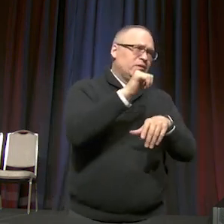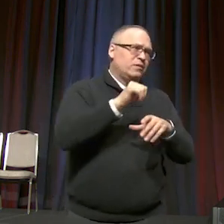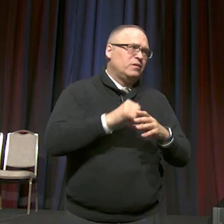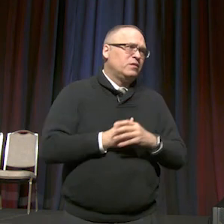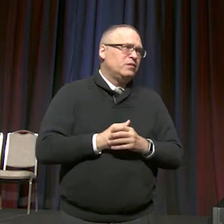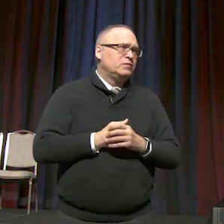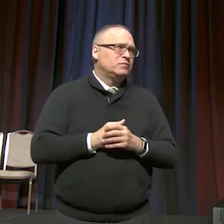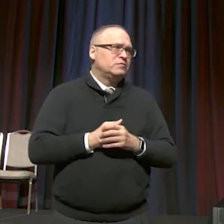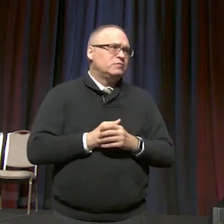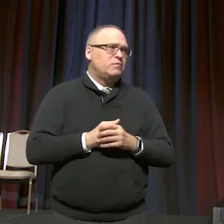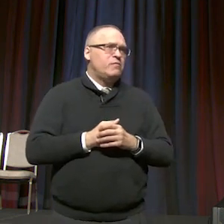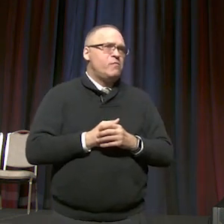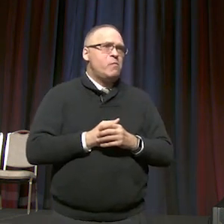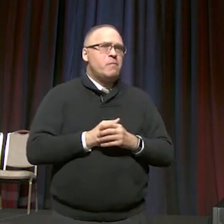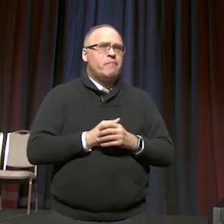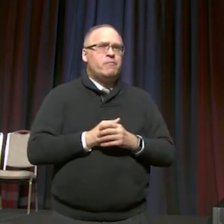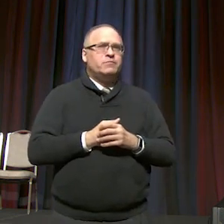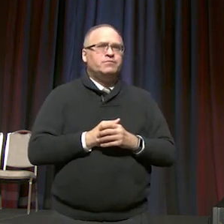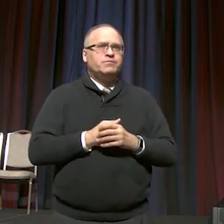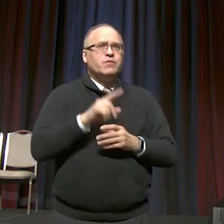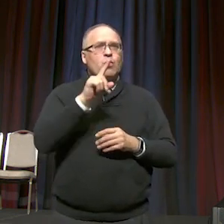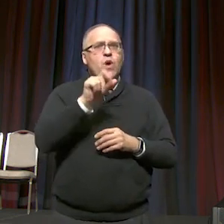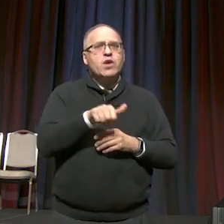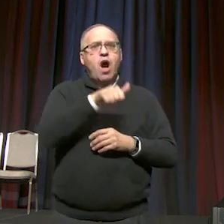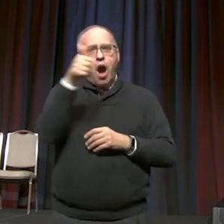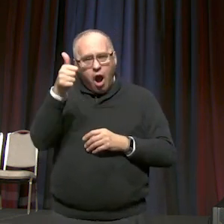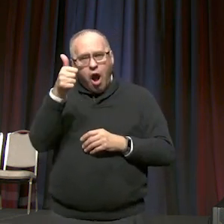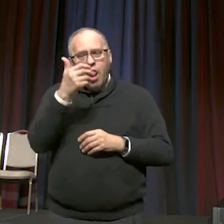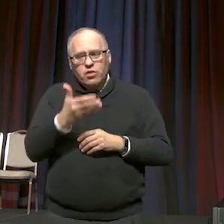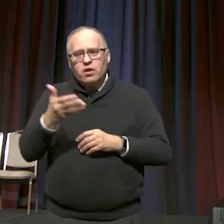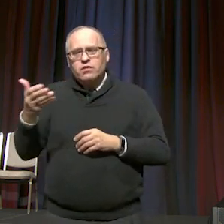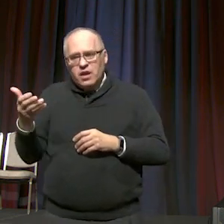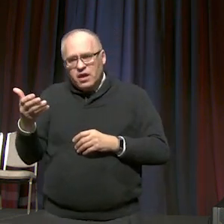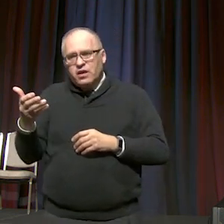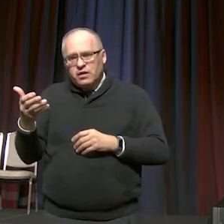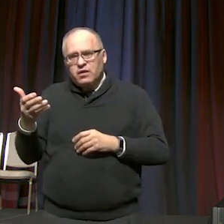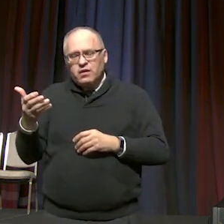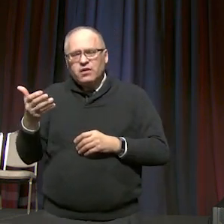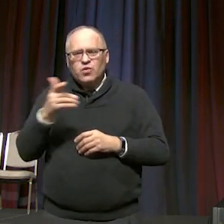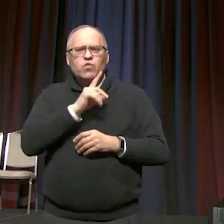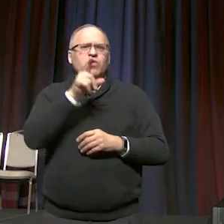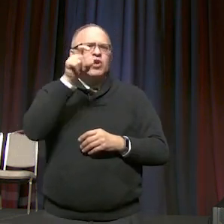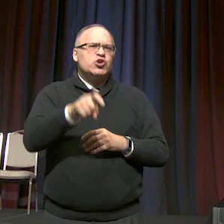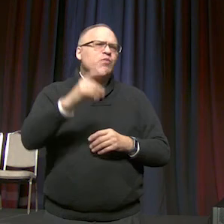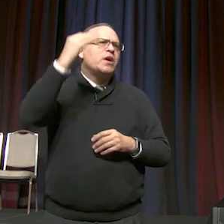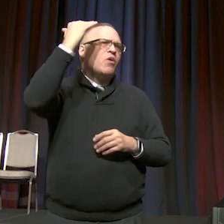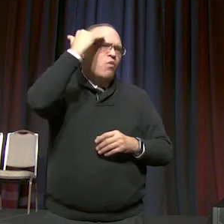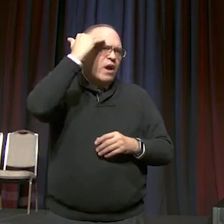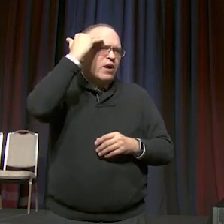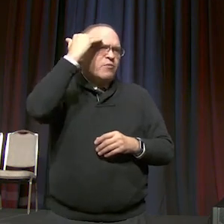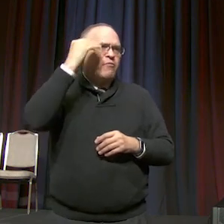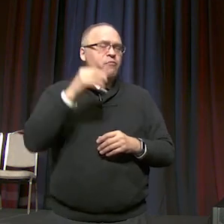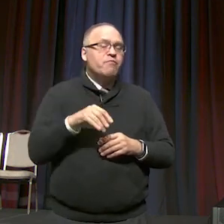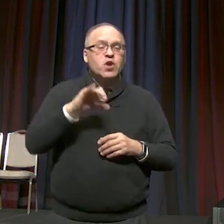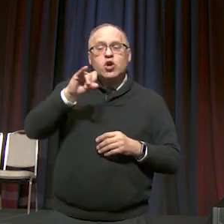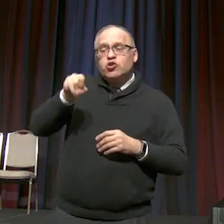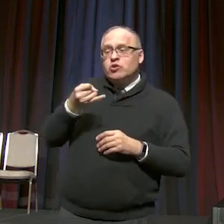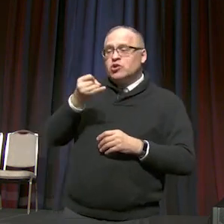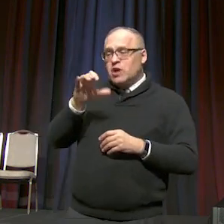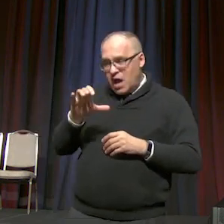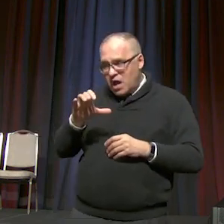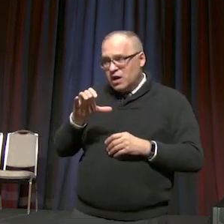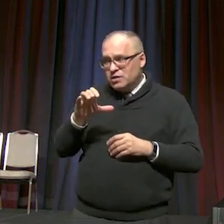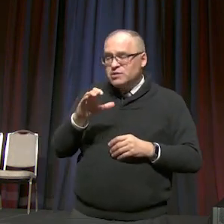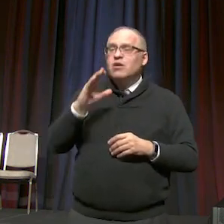There's one other thing that you need to be aware of. The Judicial Council will be meeting